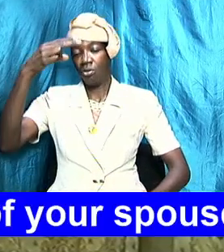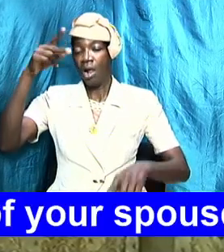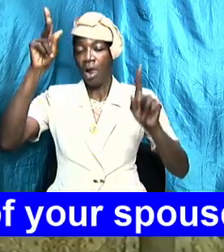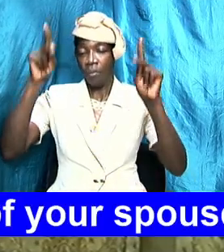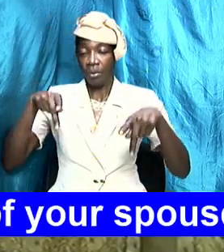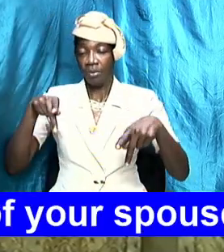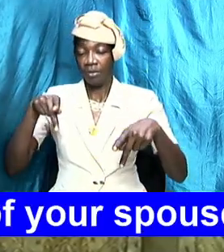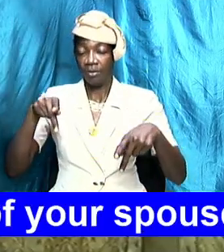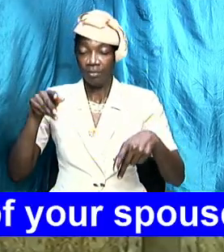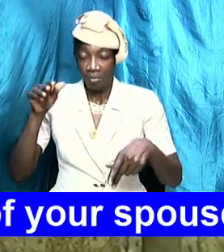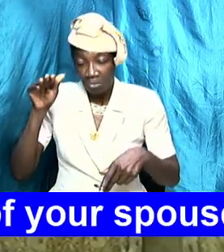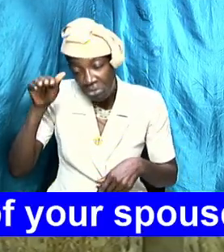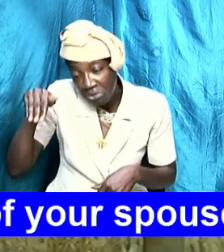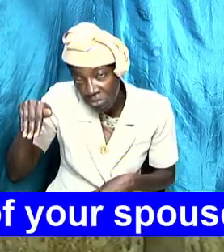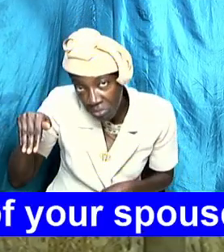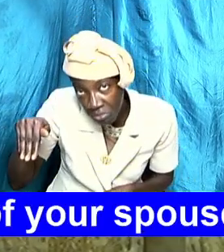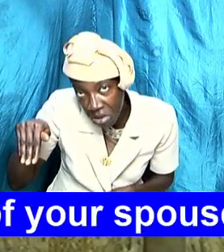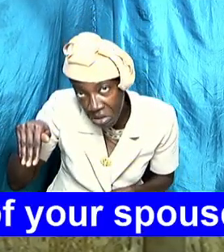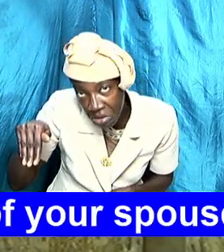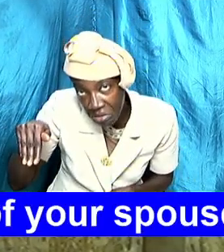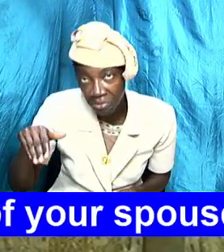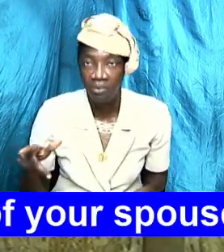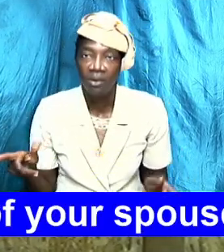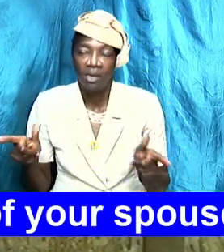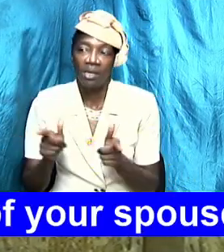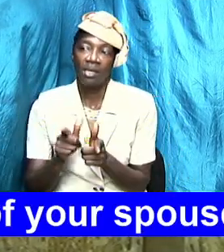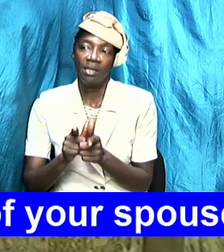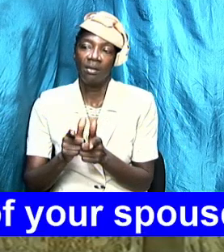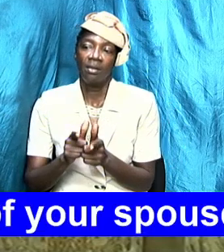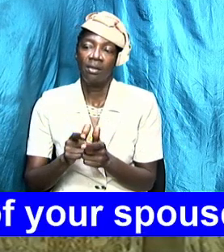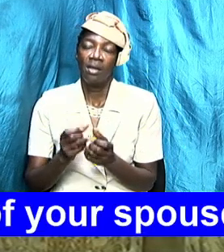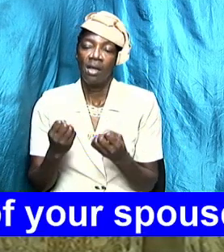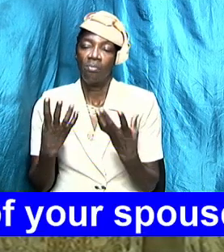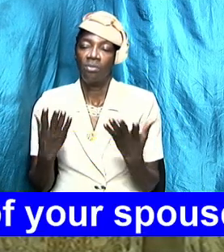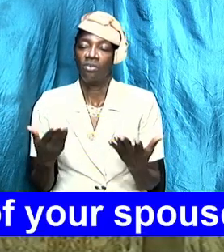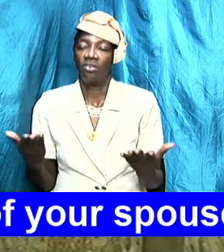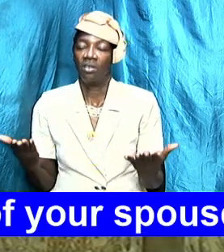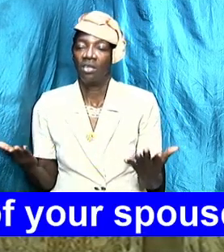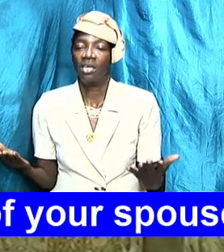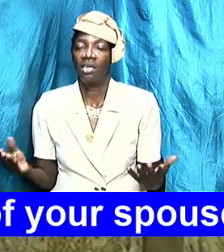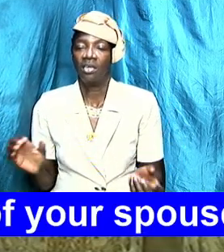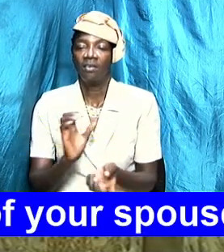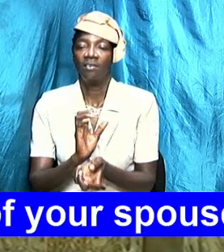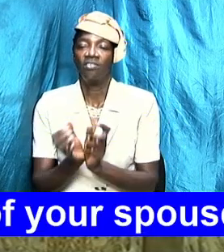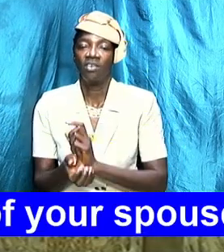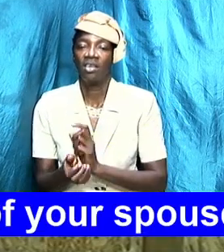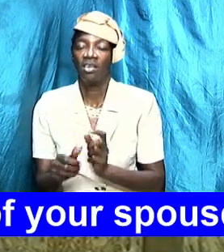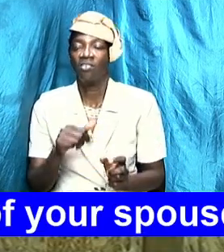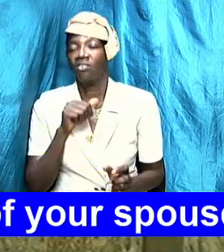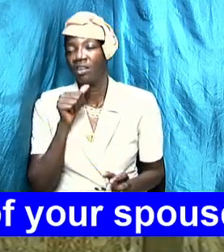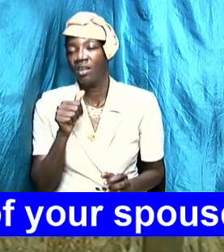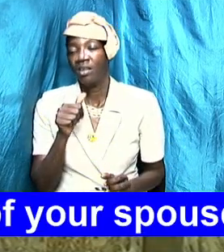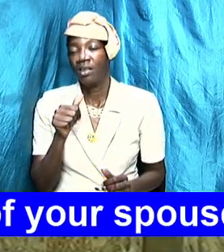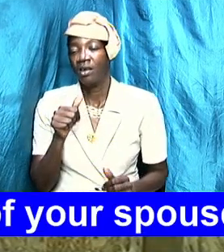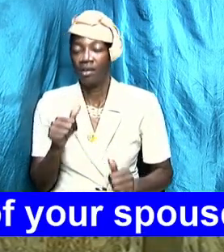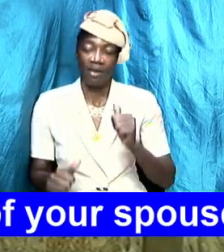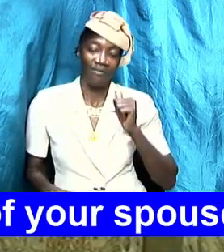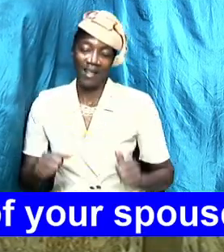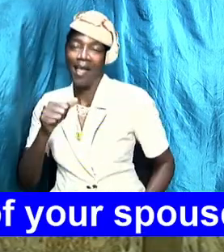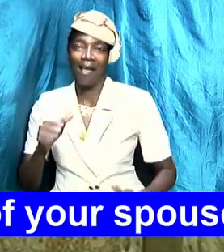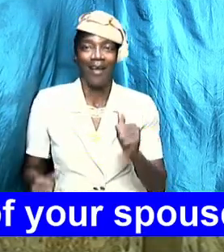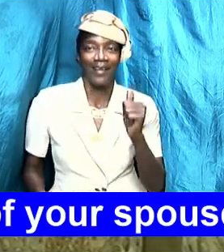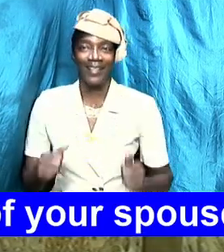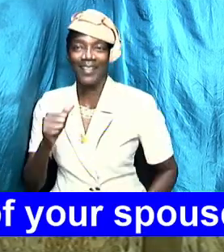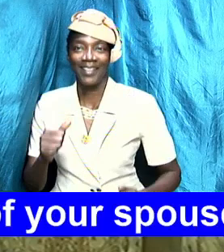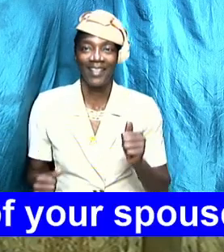and a lot of things just change not as active as you once were